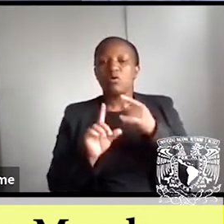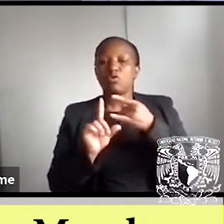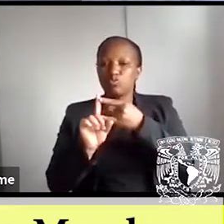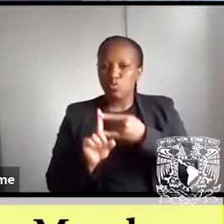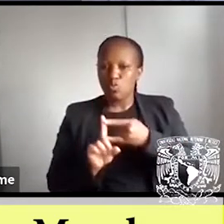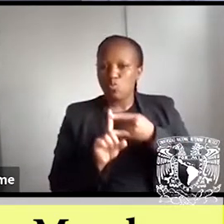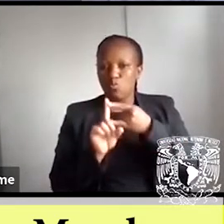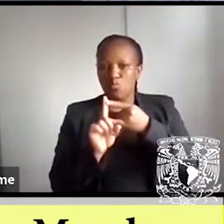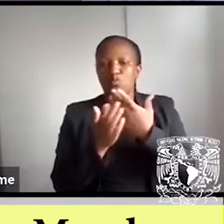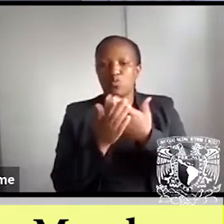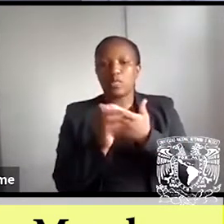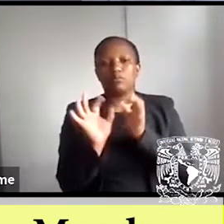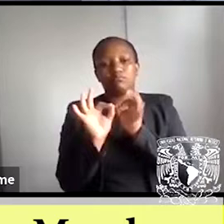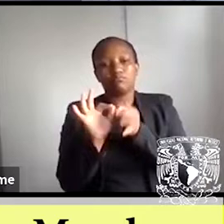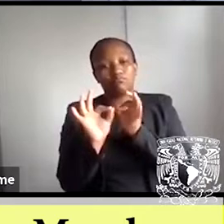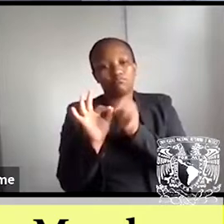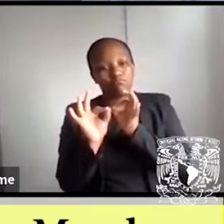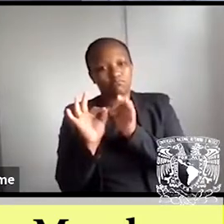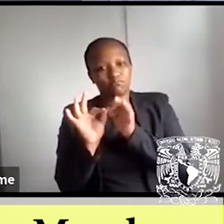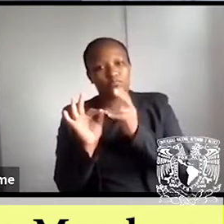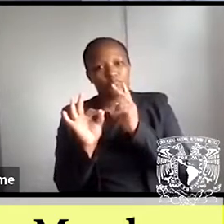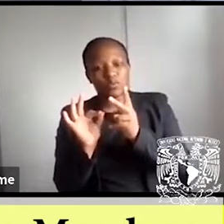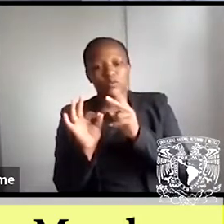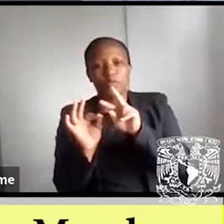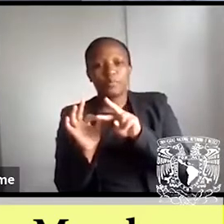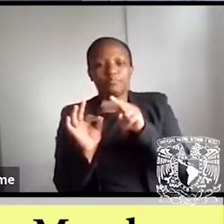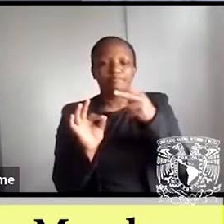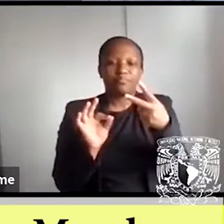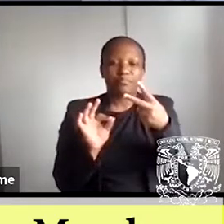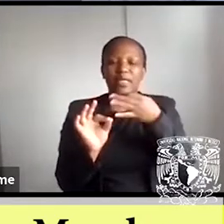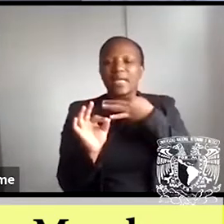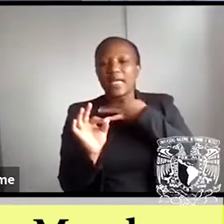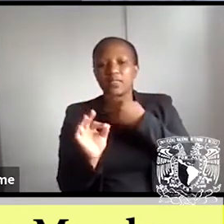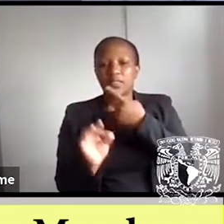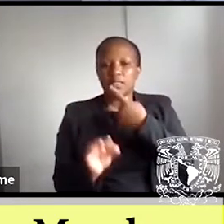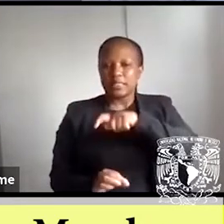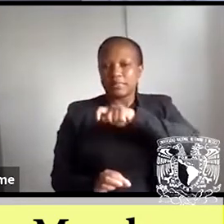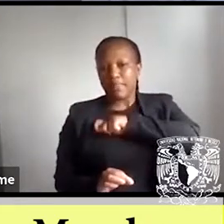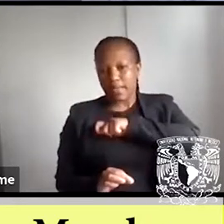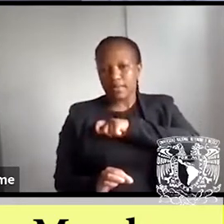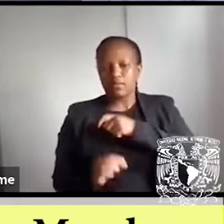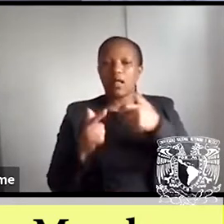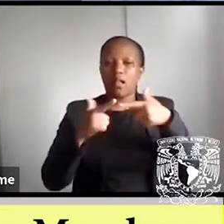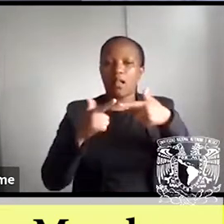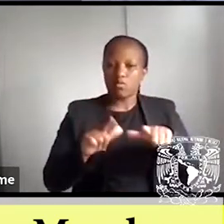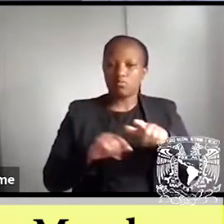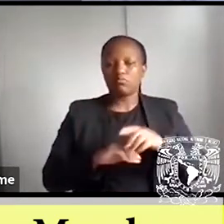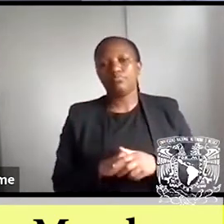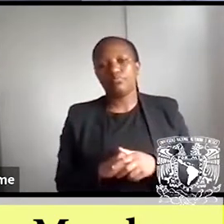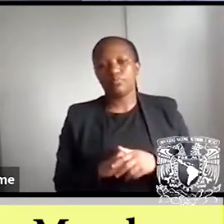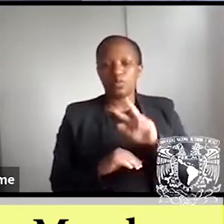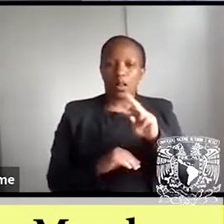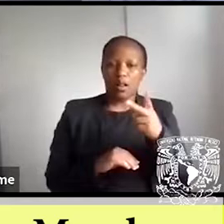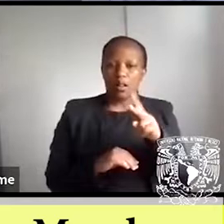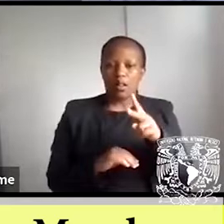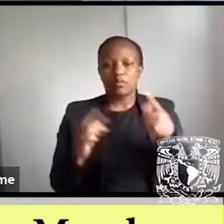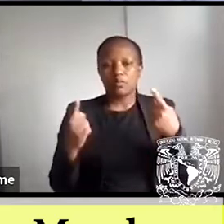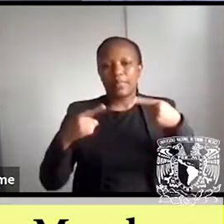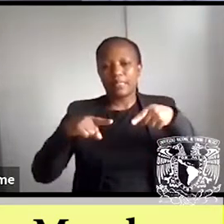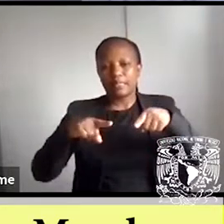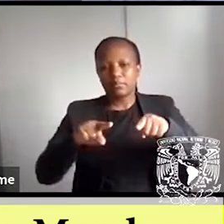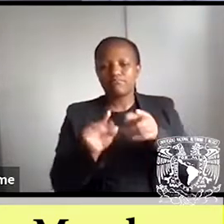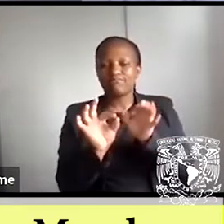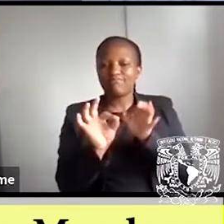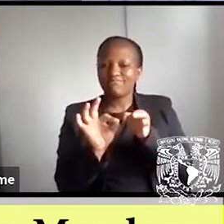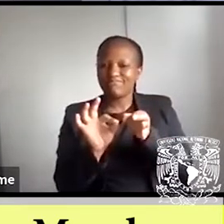interpretation, interpretation, and then you can switch from English to Spanish. So Aida and Pilar are doing this simultaneous translation into